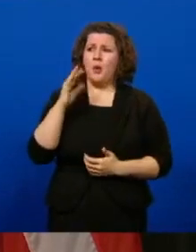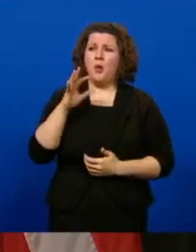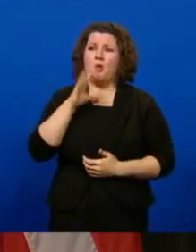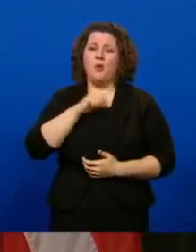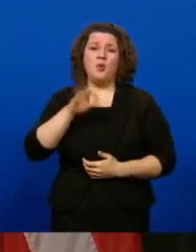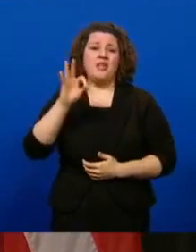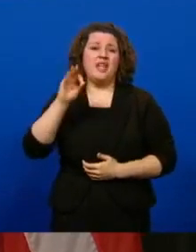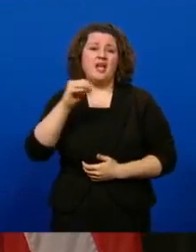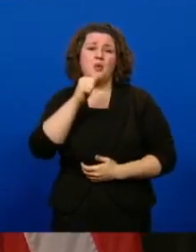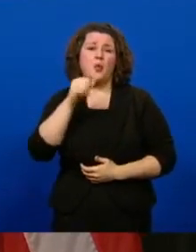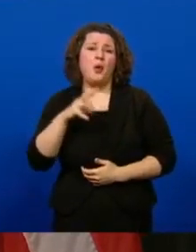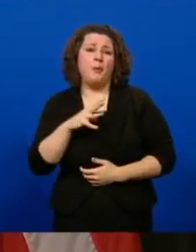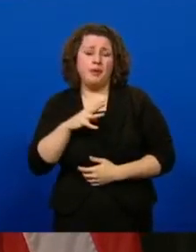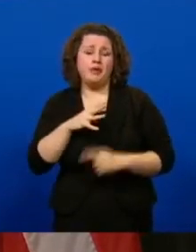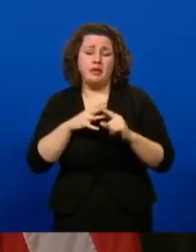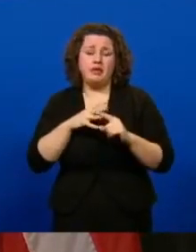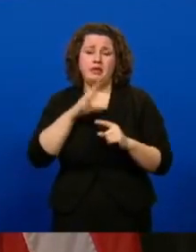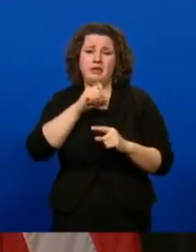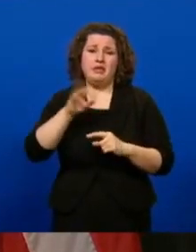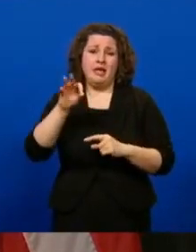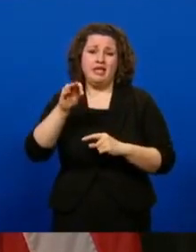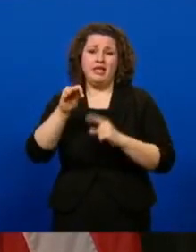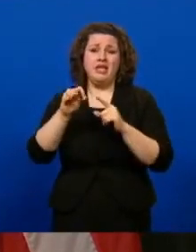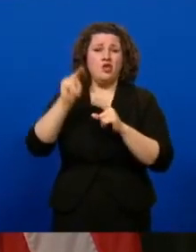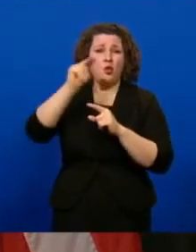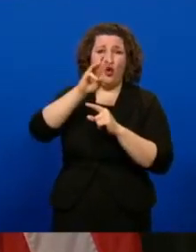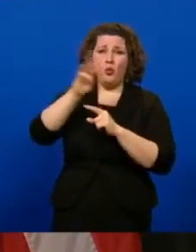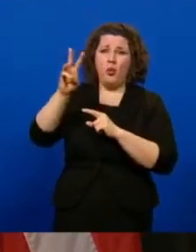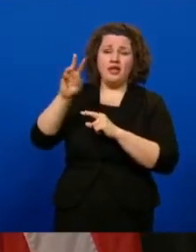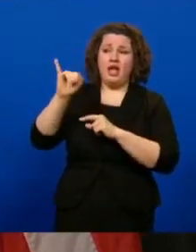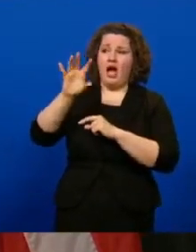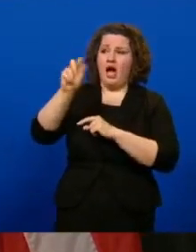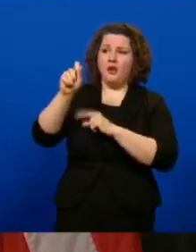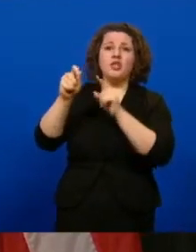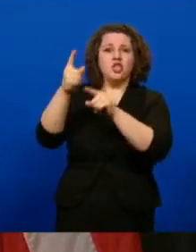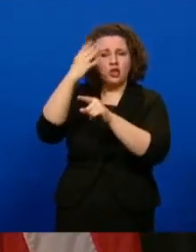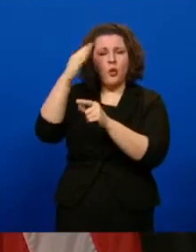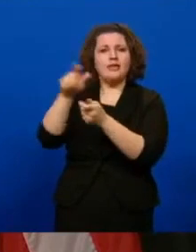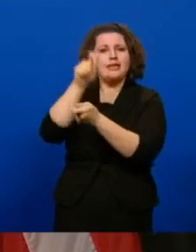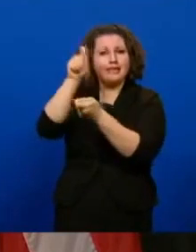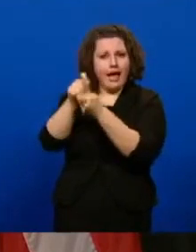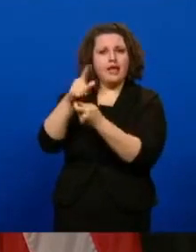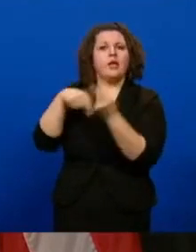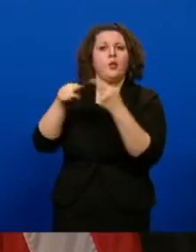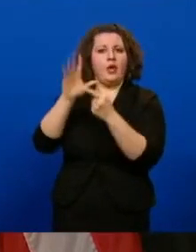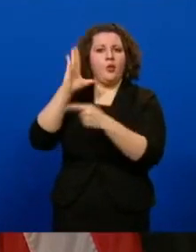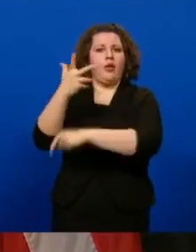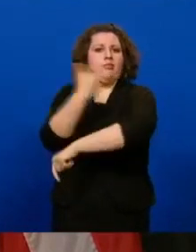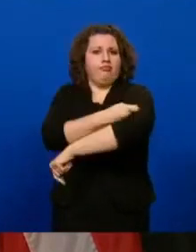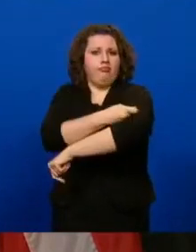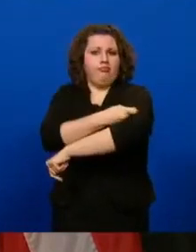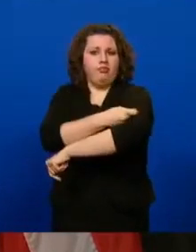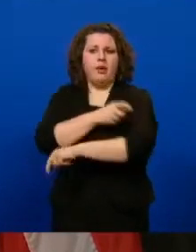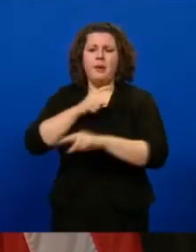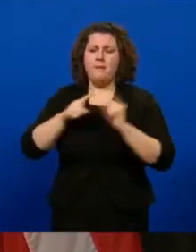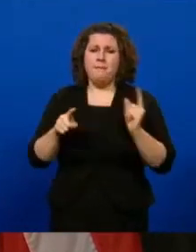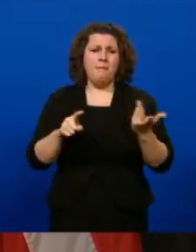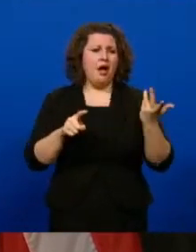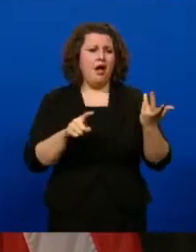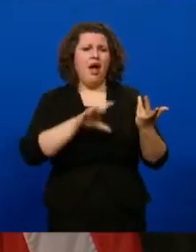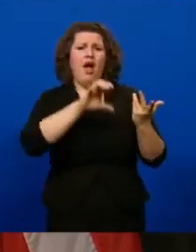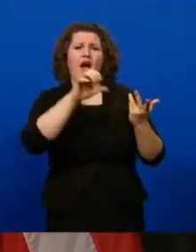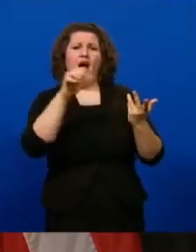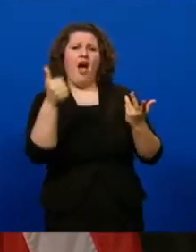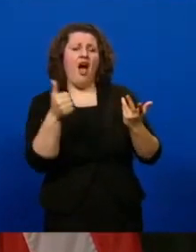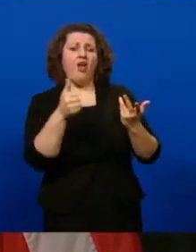-year-old woman in northwest Iowa who knows exactly when she's getting the vaccine, but a 90-something-year